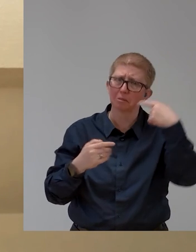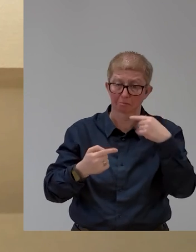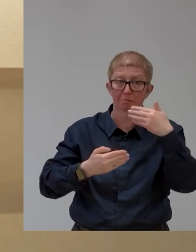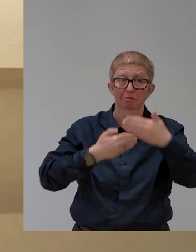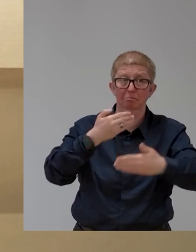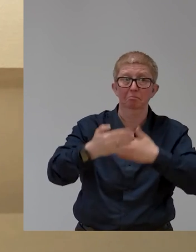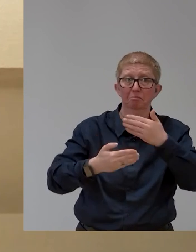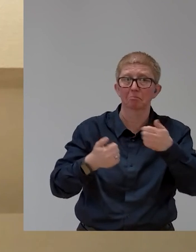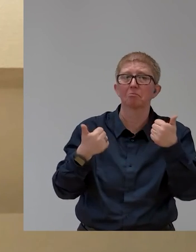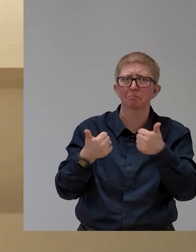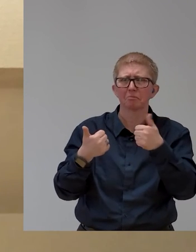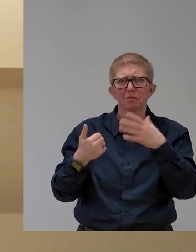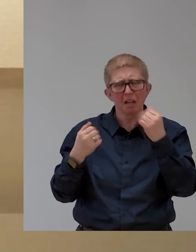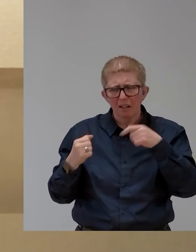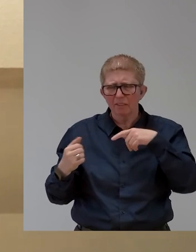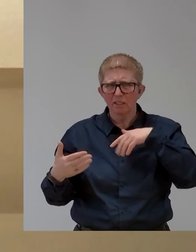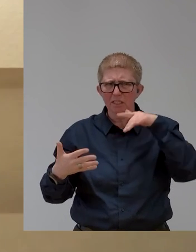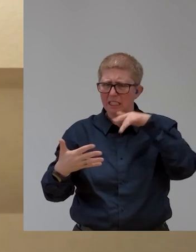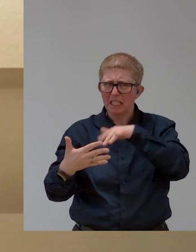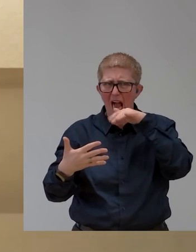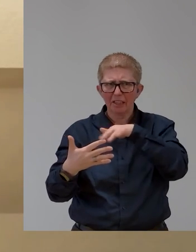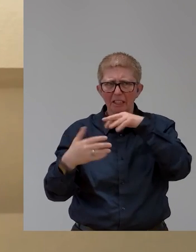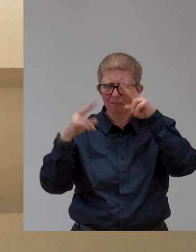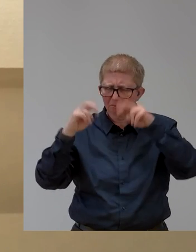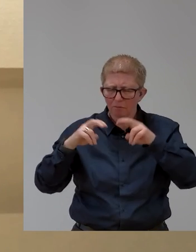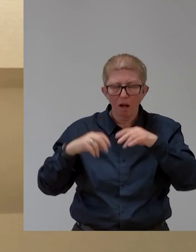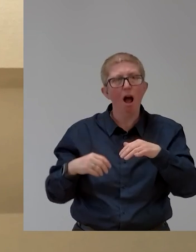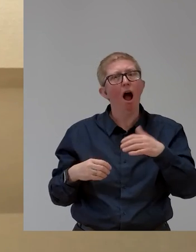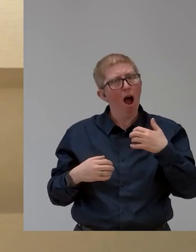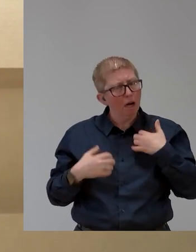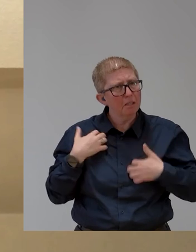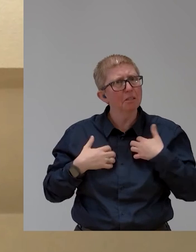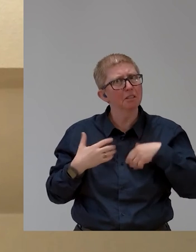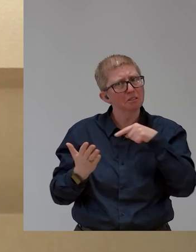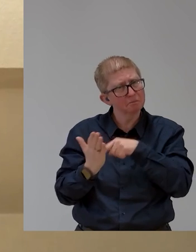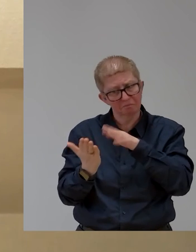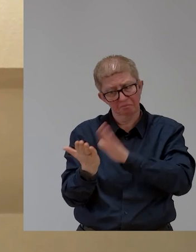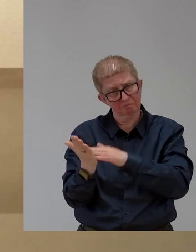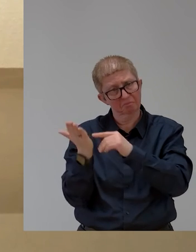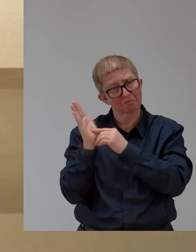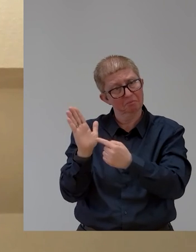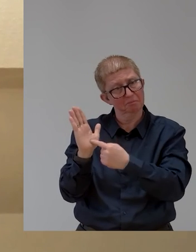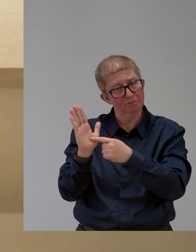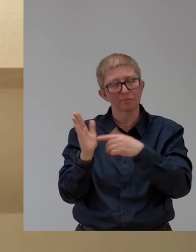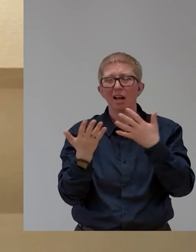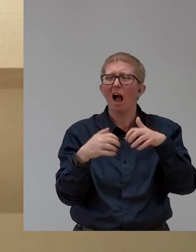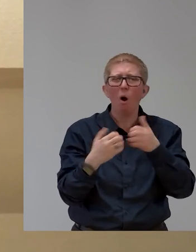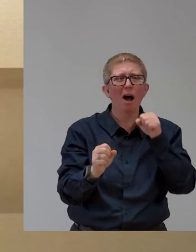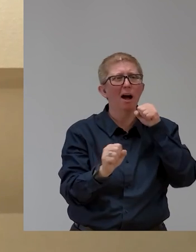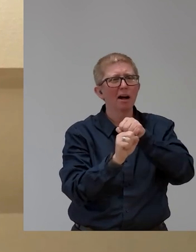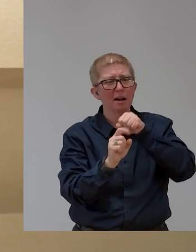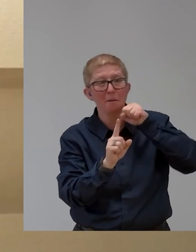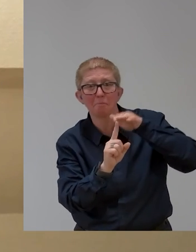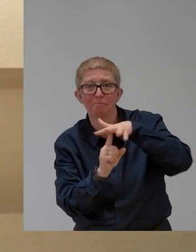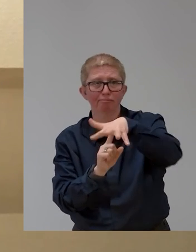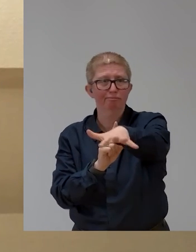studies to really also see what the impact results can be and how it's actually improving the situation of the kids.